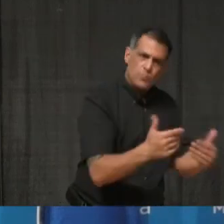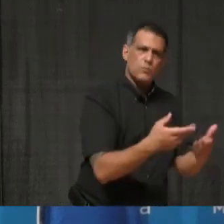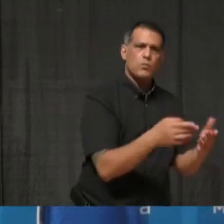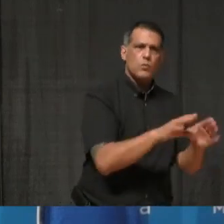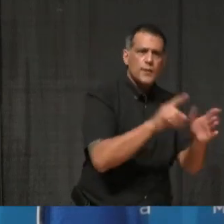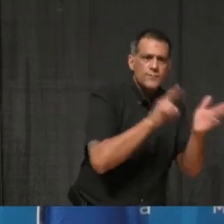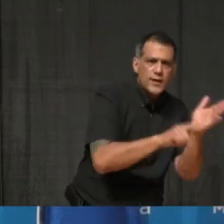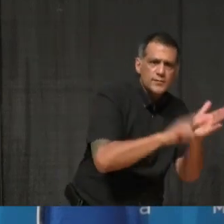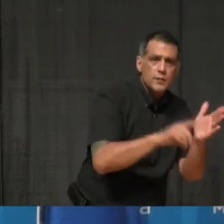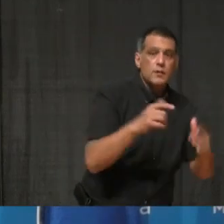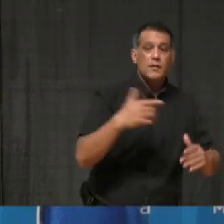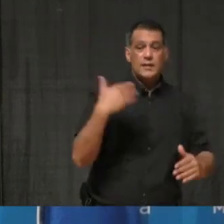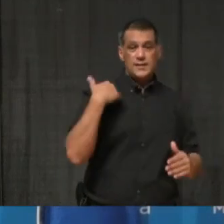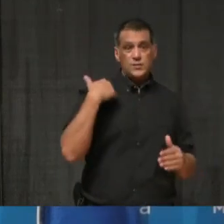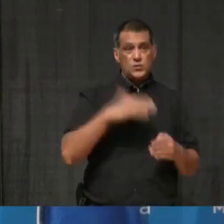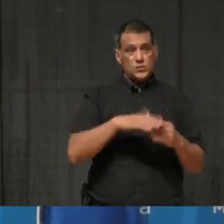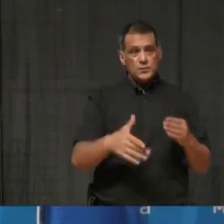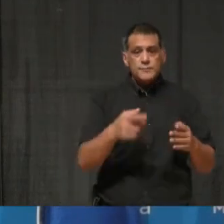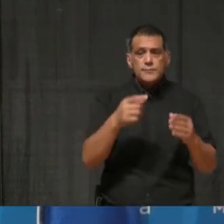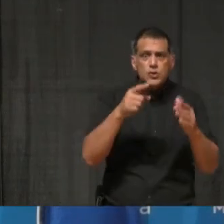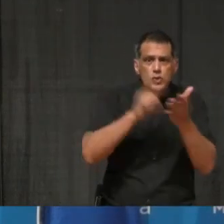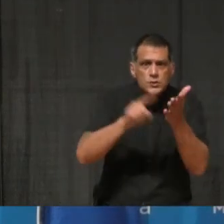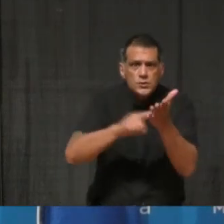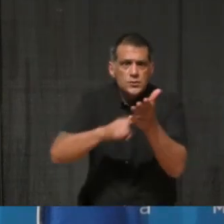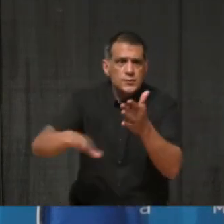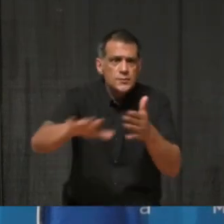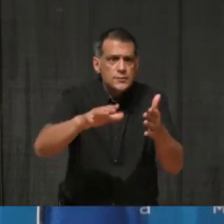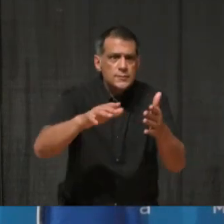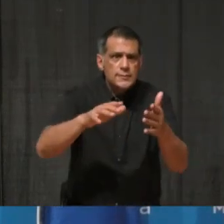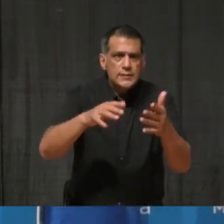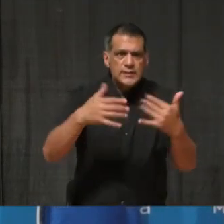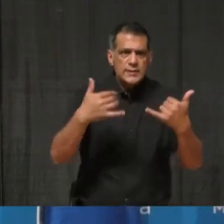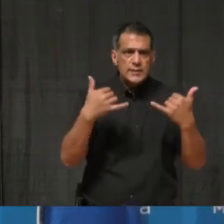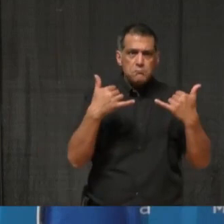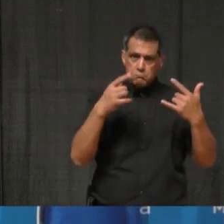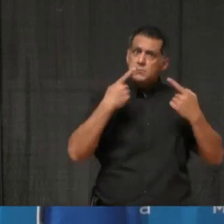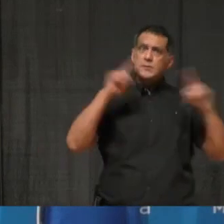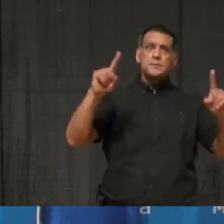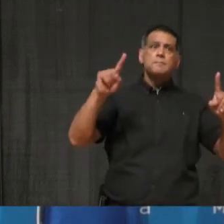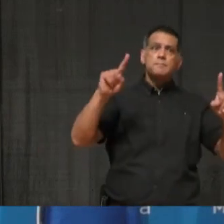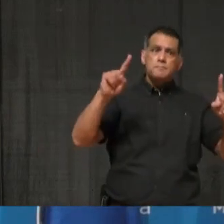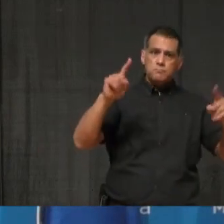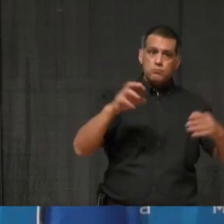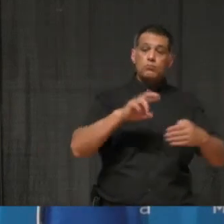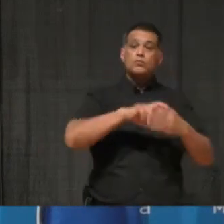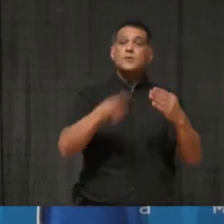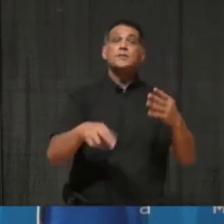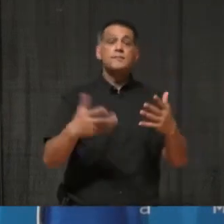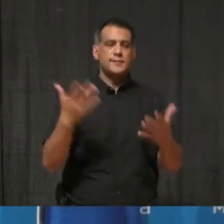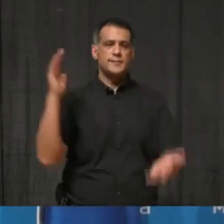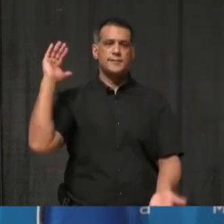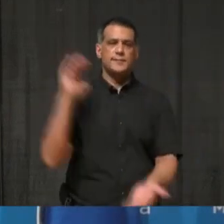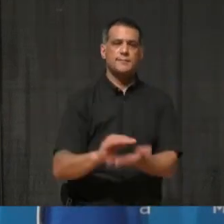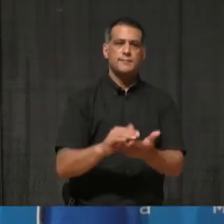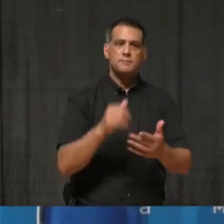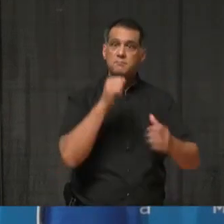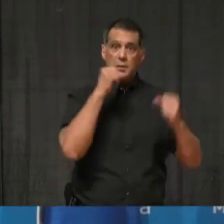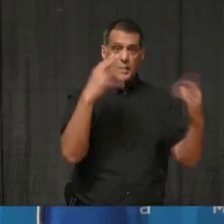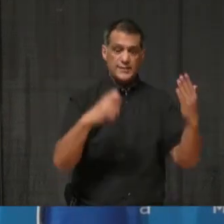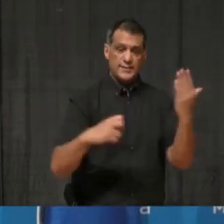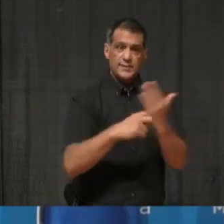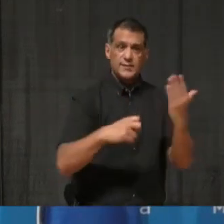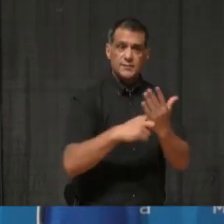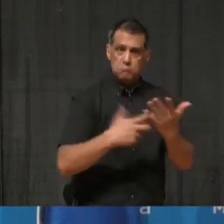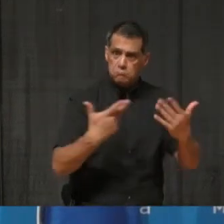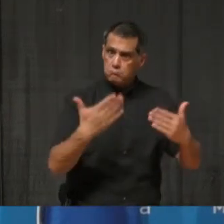weekend's proactive blitz that was conducted along with the Ministry of Labour, along with Sam Rogers. Sam, I don't know if you want to comment about any